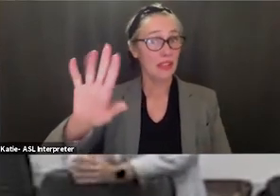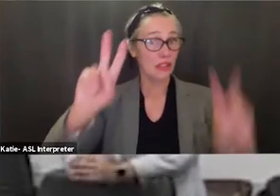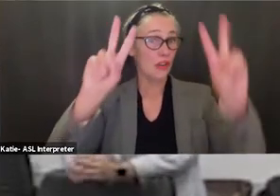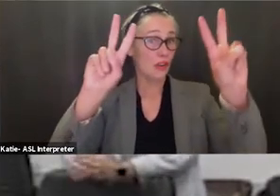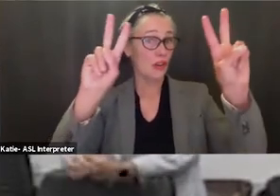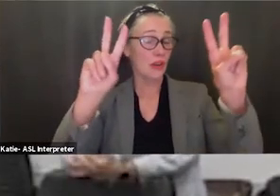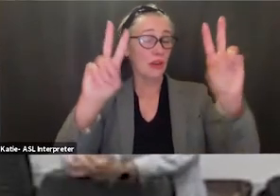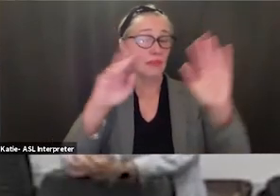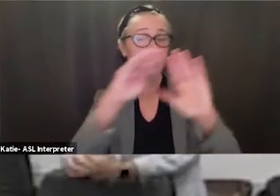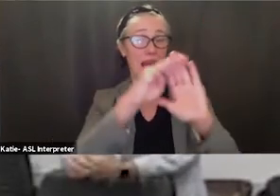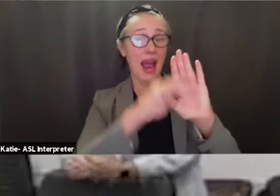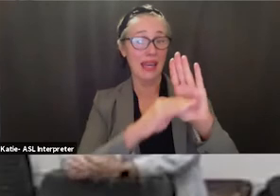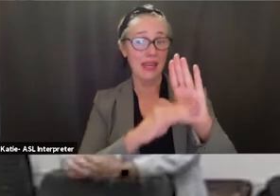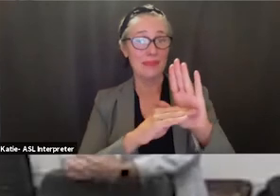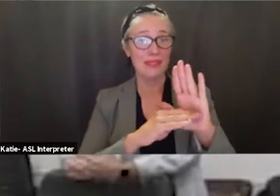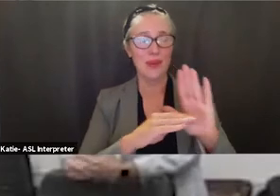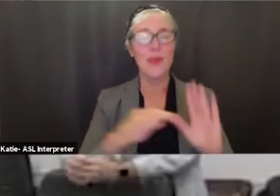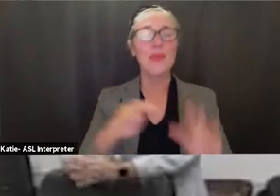on she'll present that to you